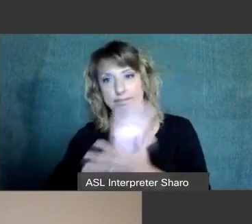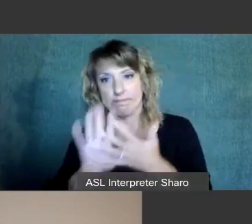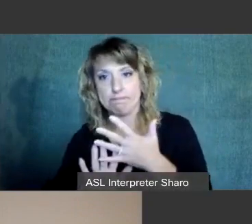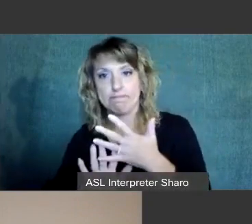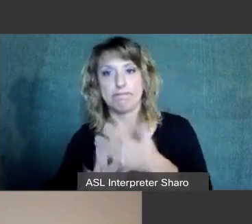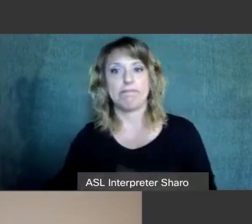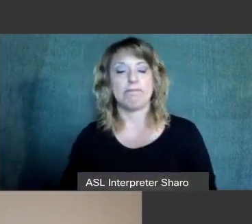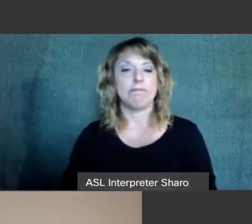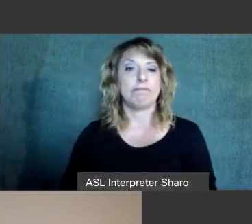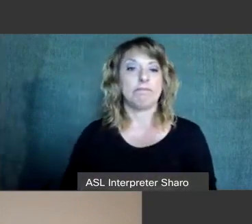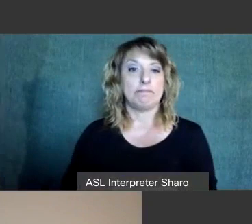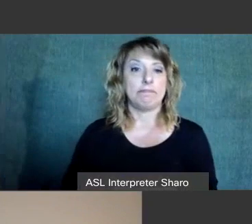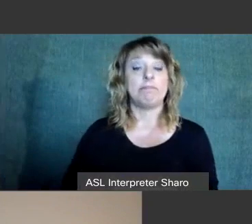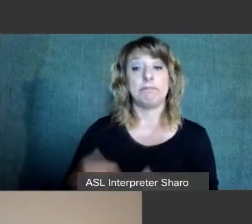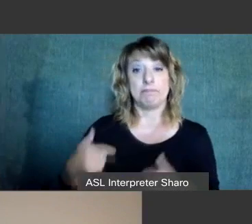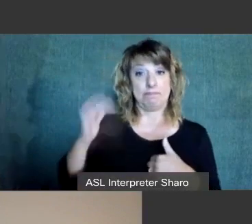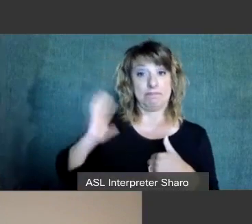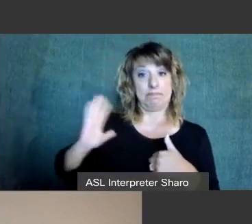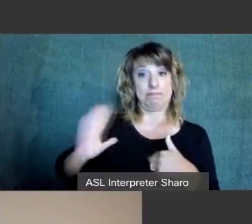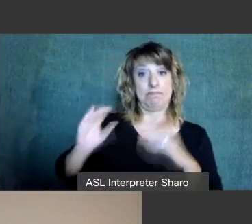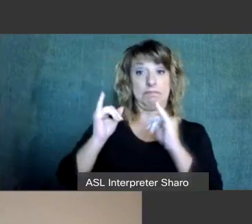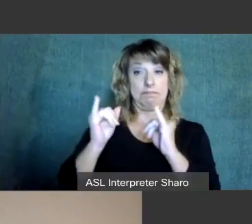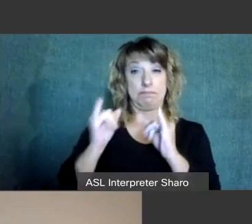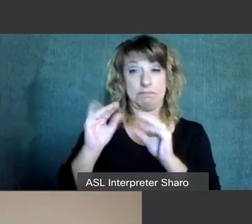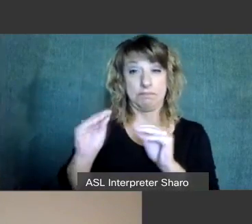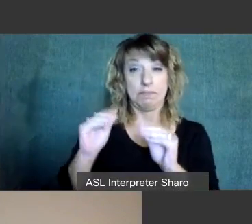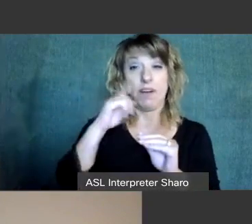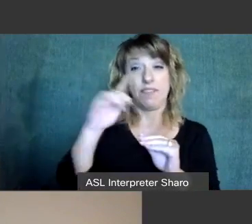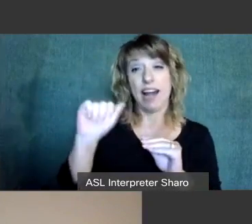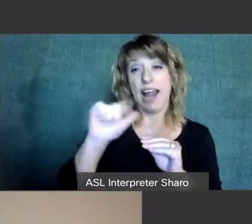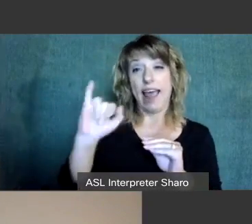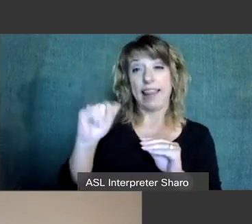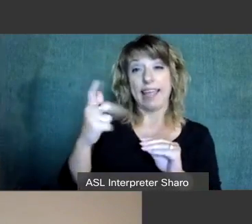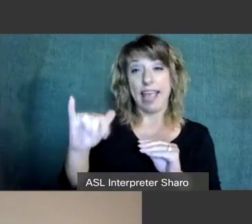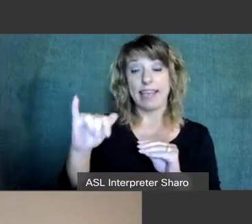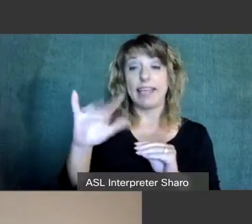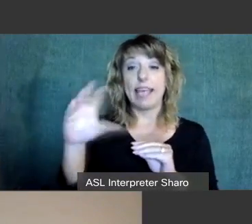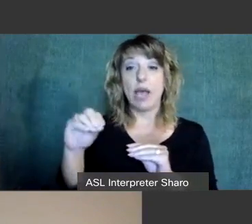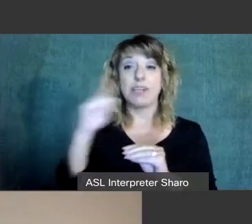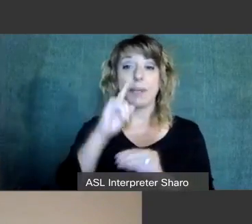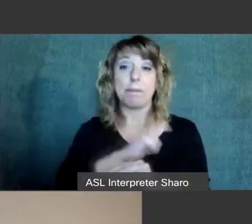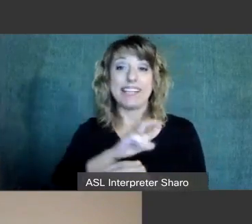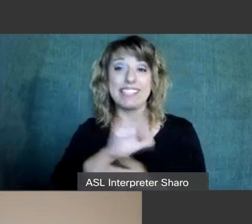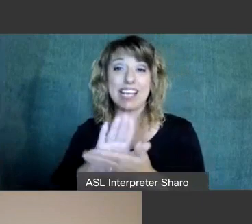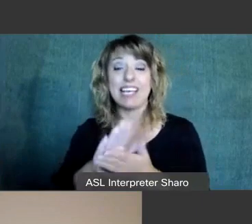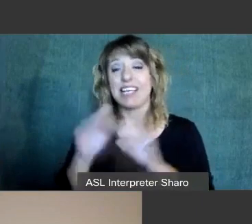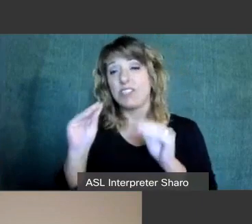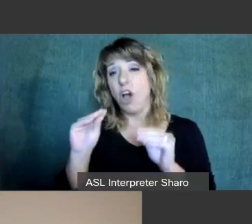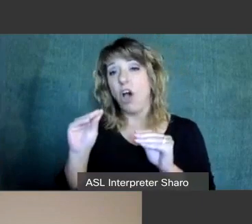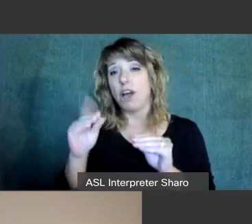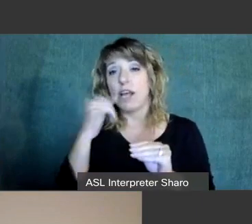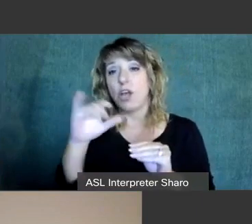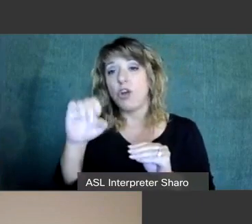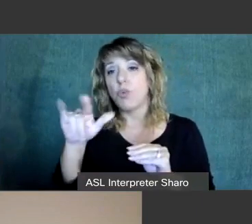also am a former instructor for the Allegheny County Police Academy where I taught the Crimes Code as well